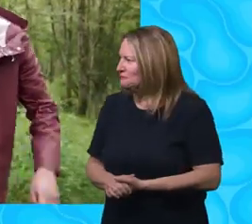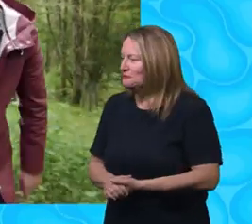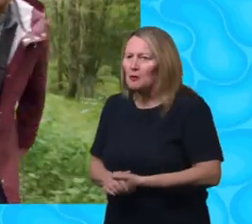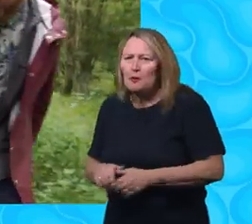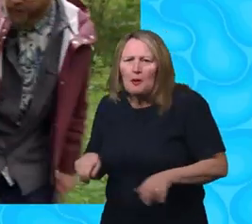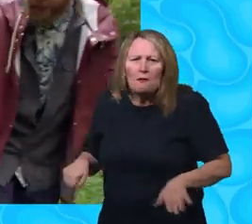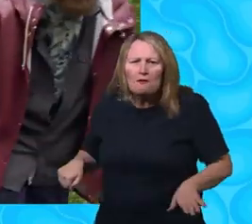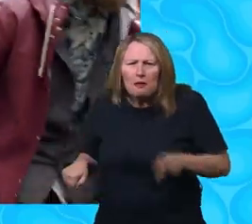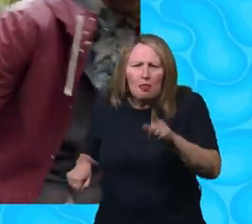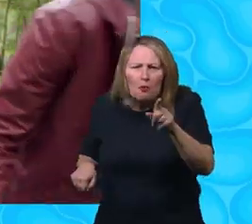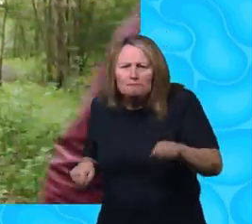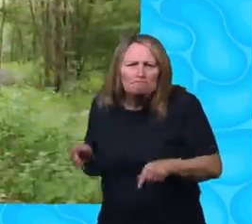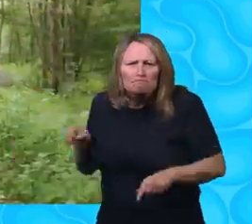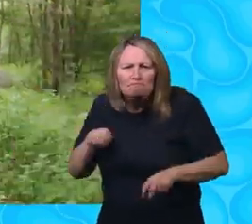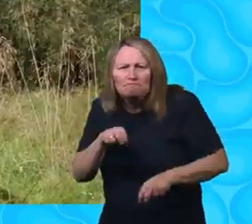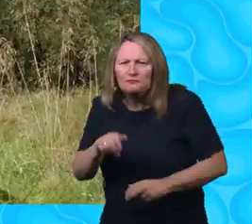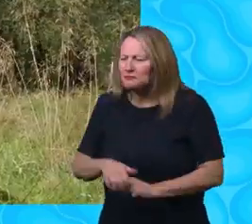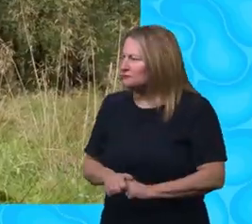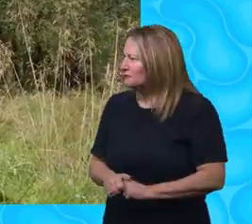Oh, over here. Come on. This way.